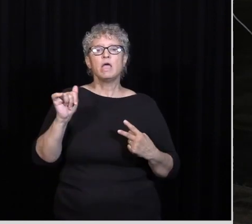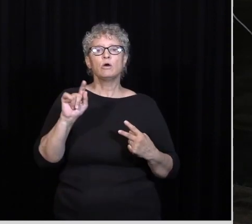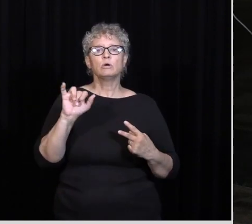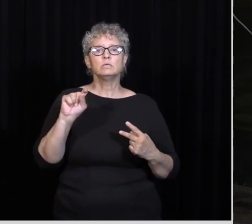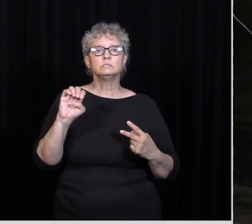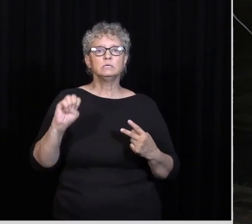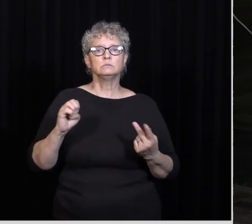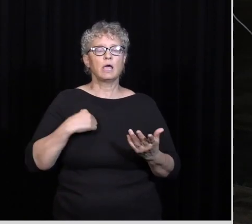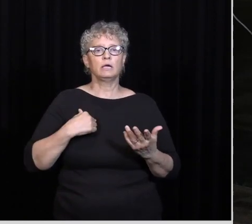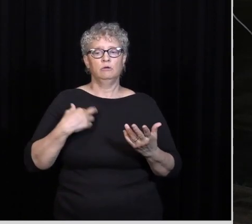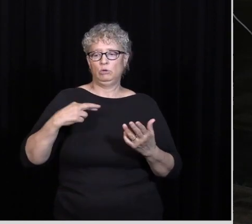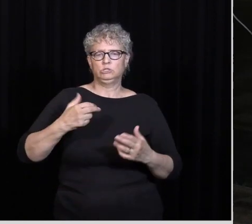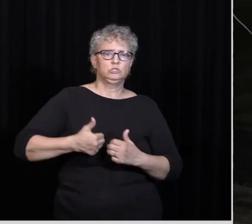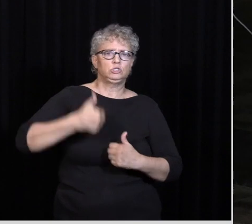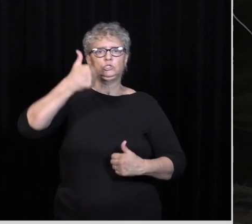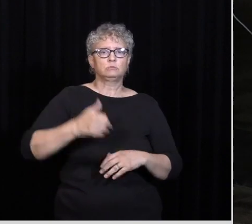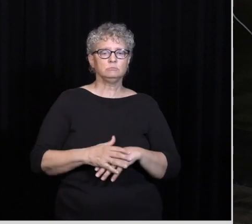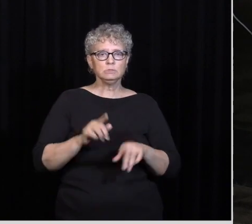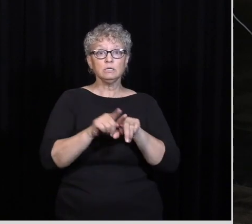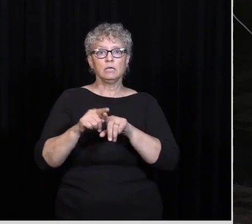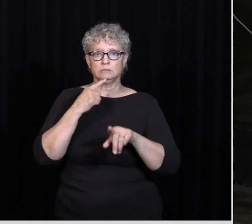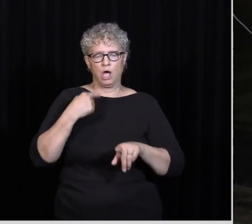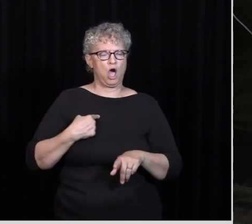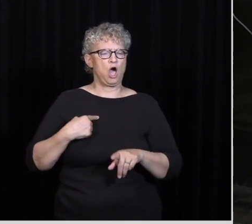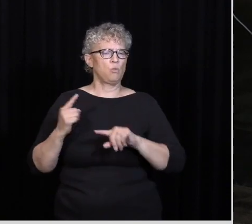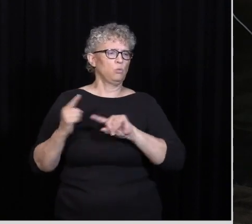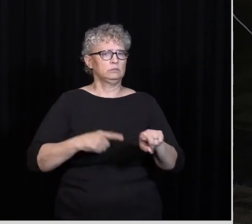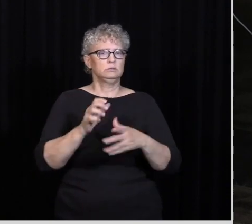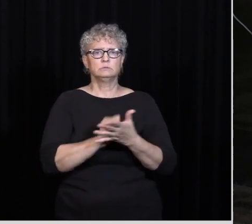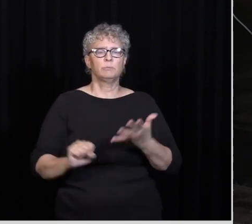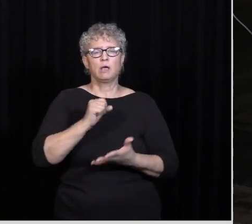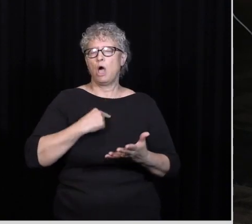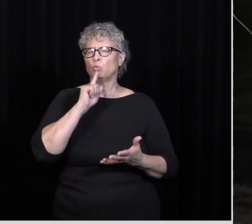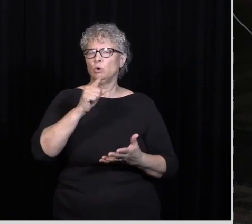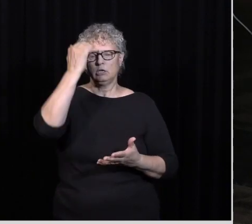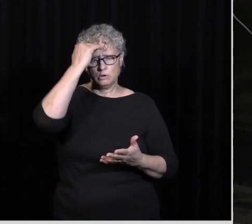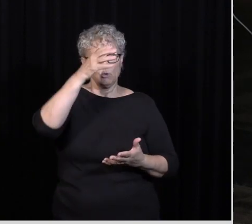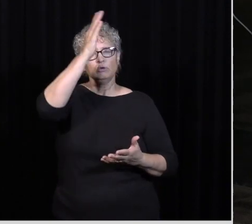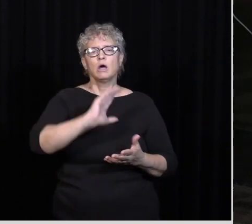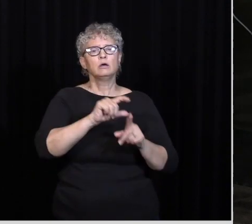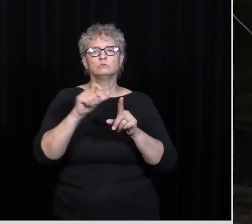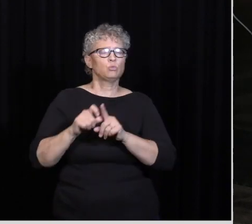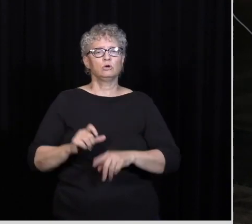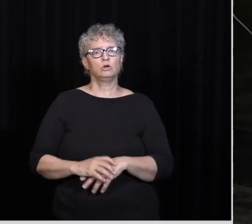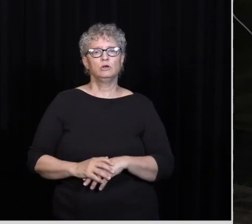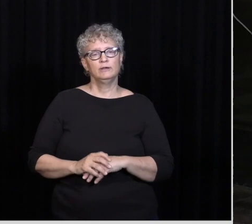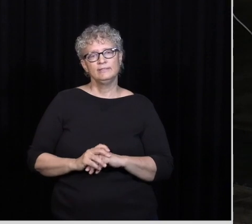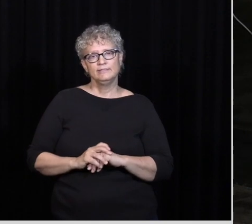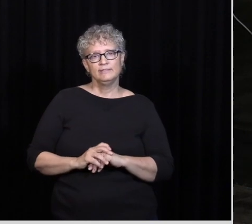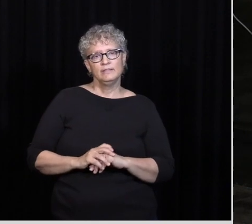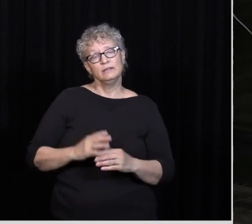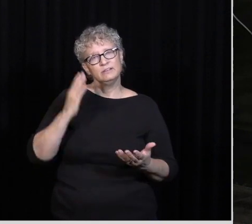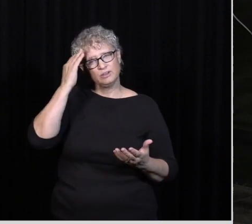This would be like Saying I went to seminary I really know About God's word This is Like You know